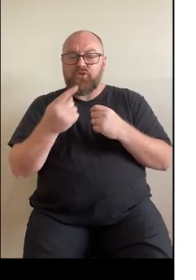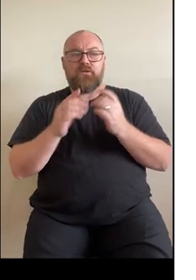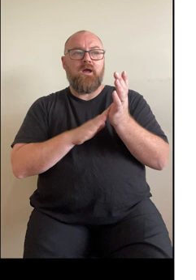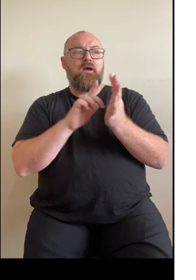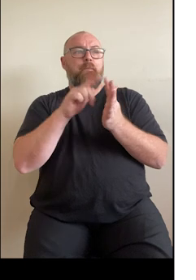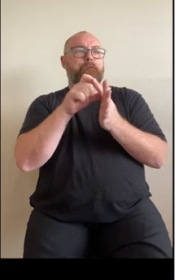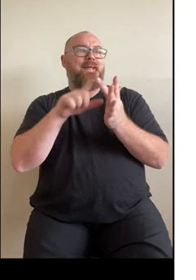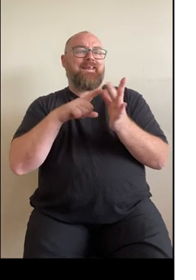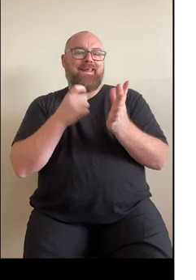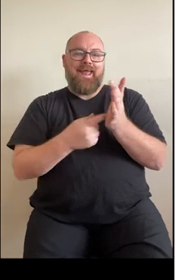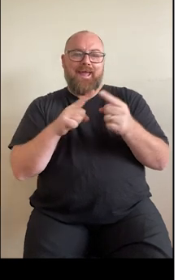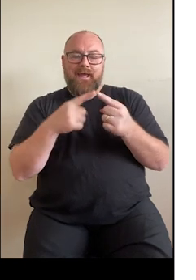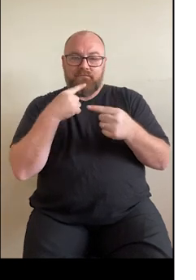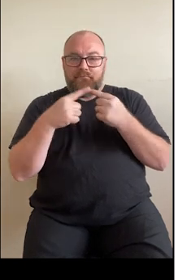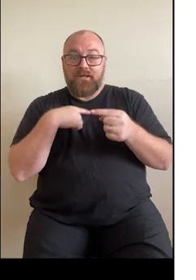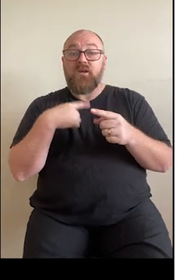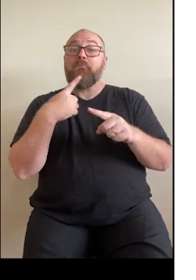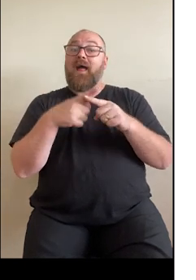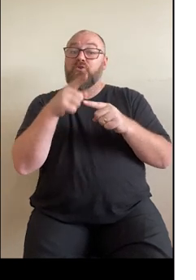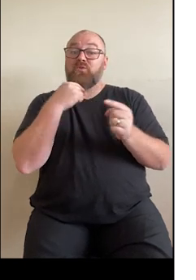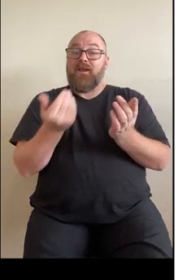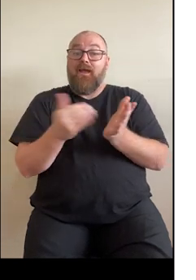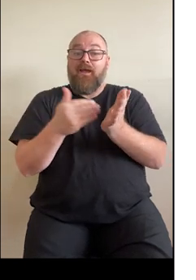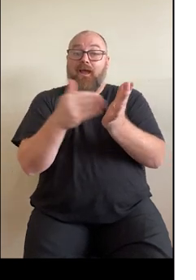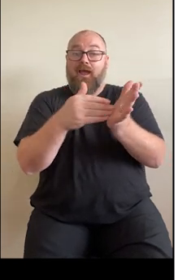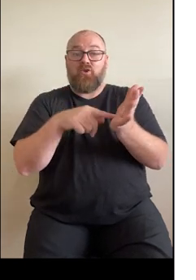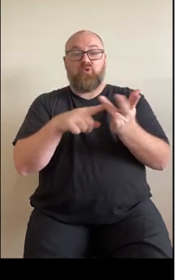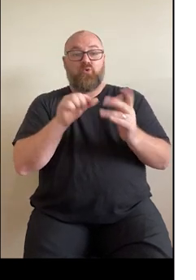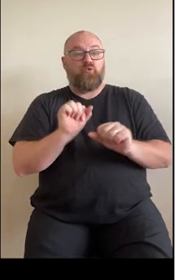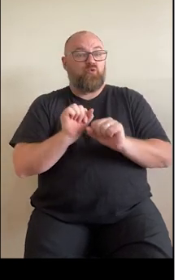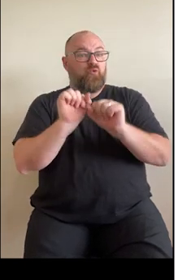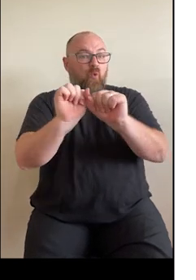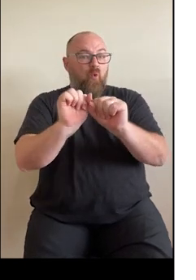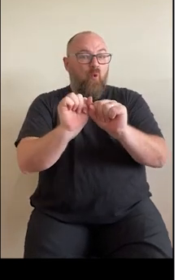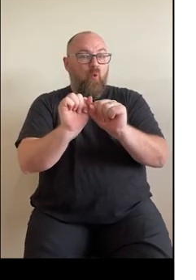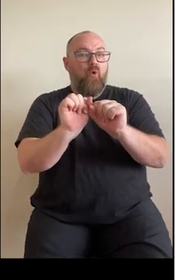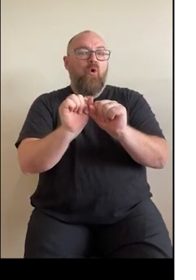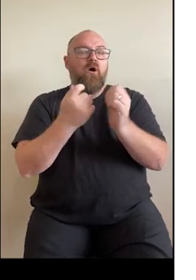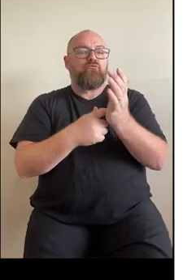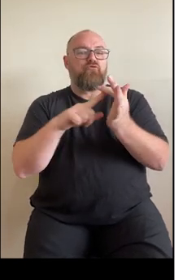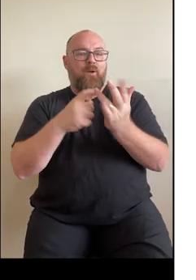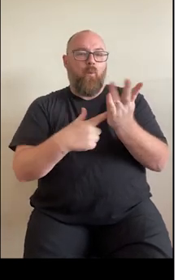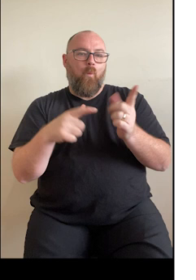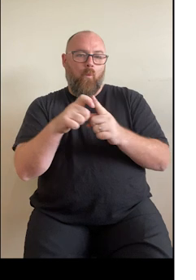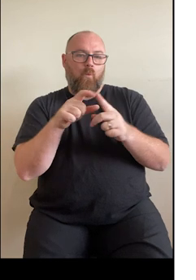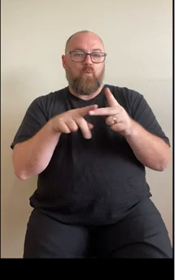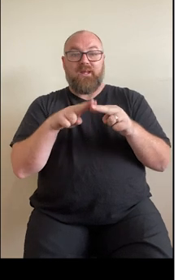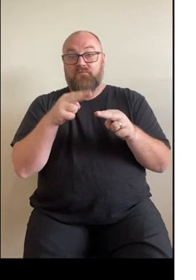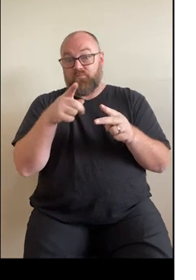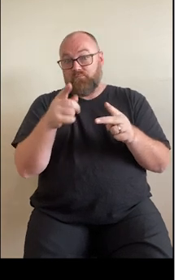you can also add some medicines information into your own record if you want to make sure that's available.